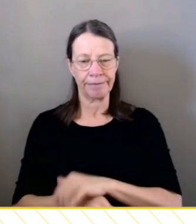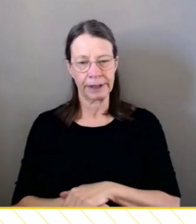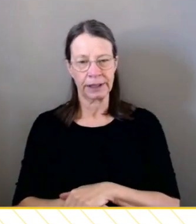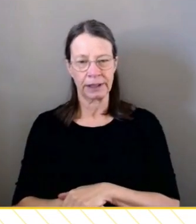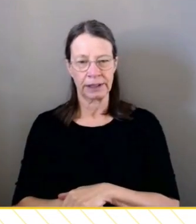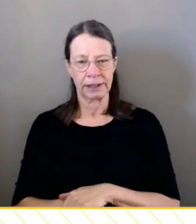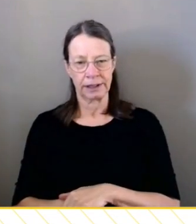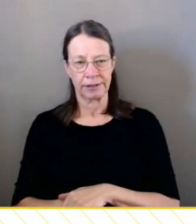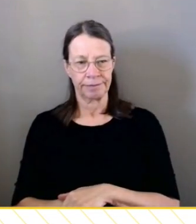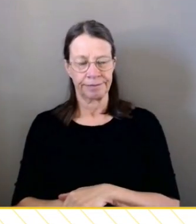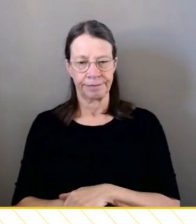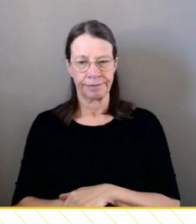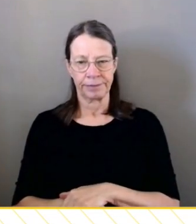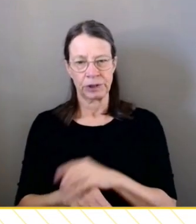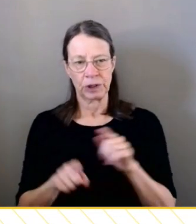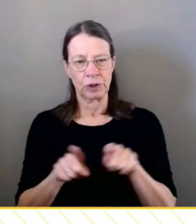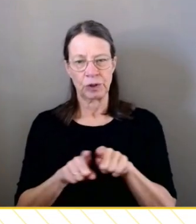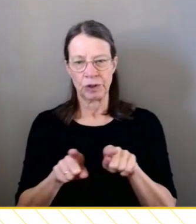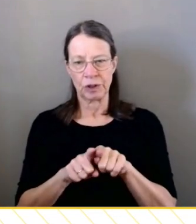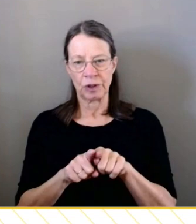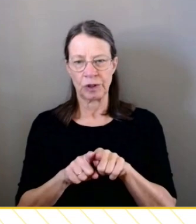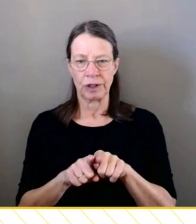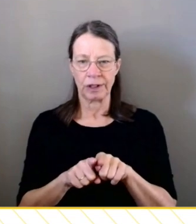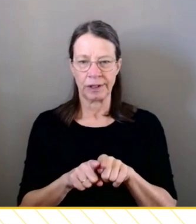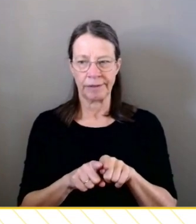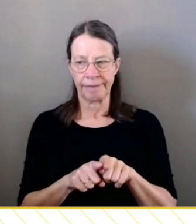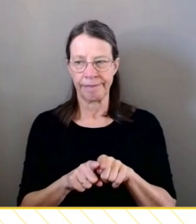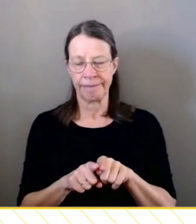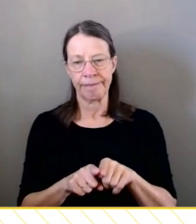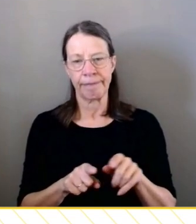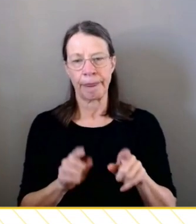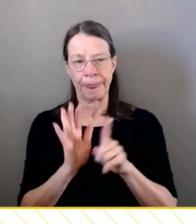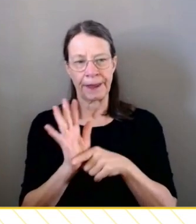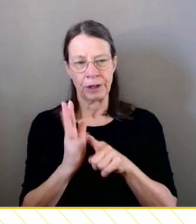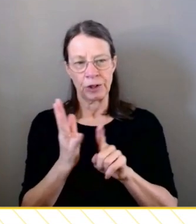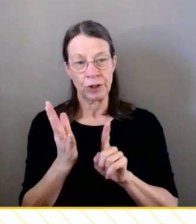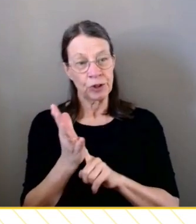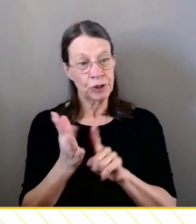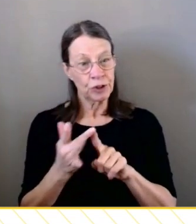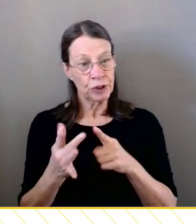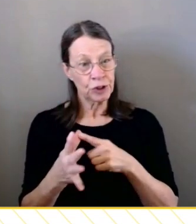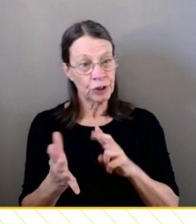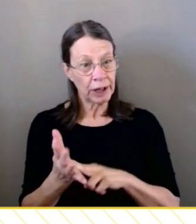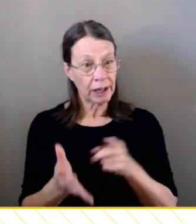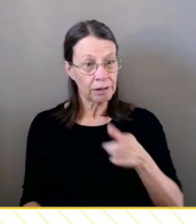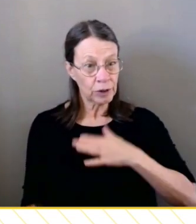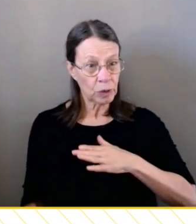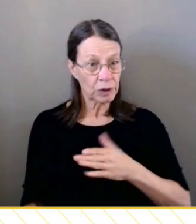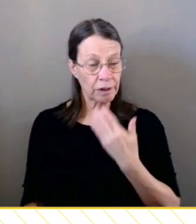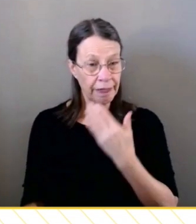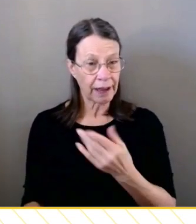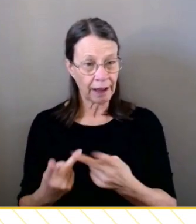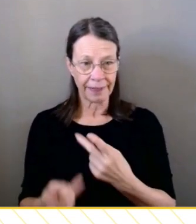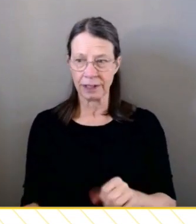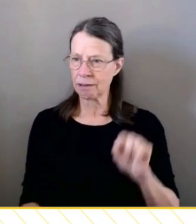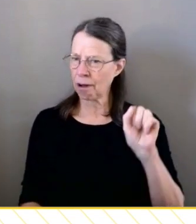Julian, who is on your list to thank. Well, Olivia, as you said, the speakers that we've